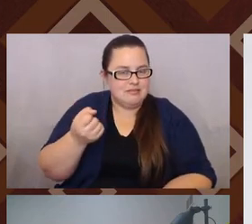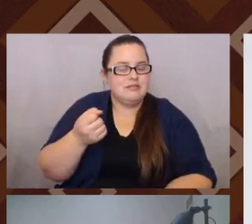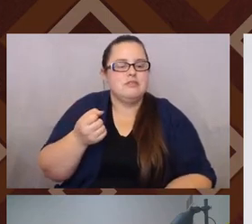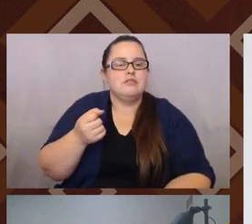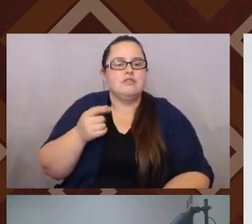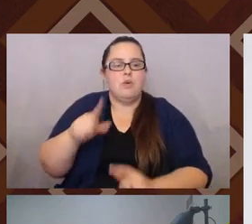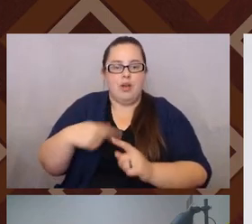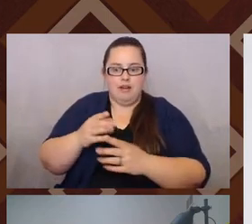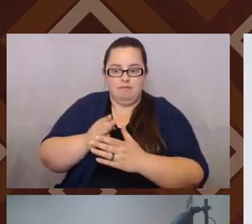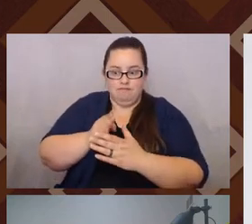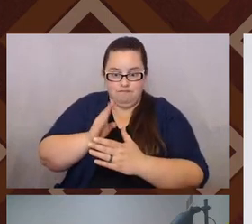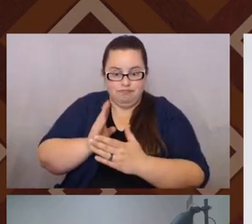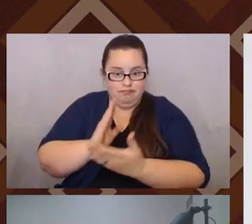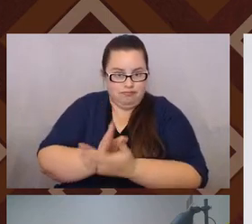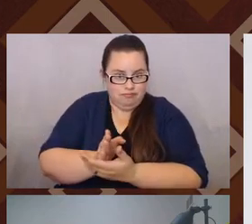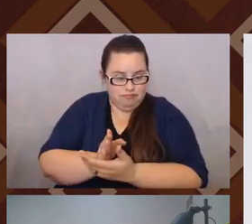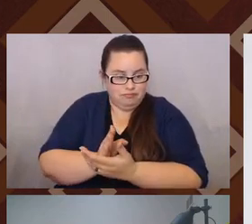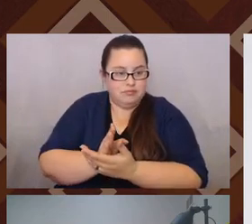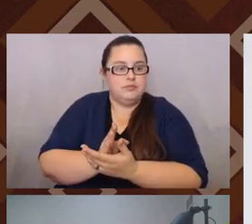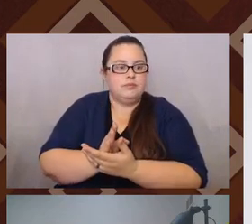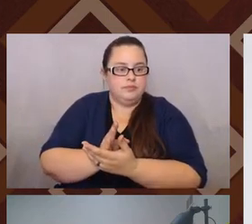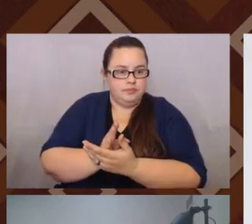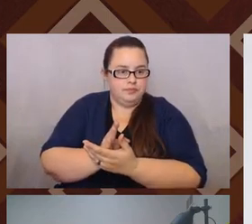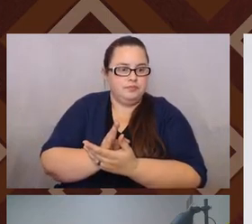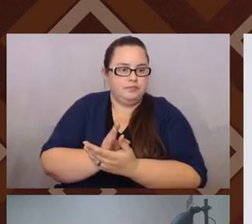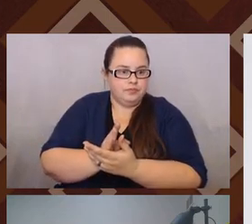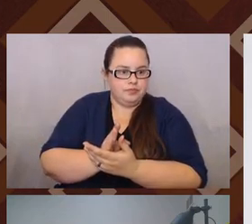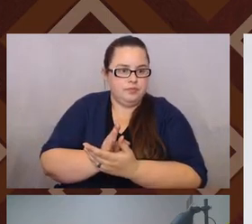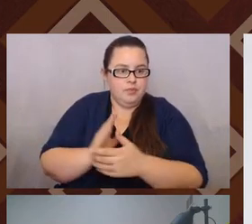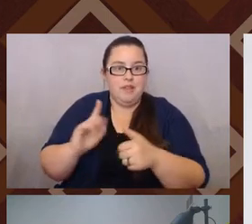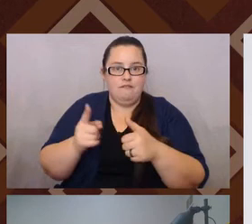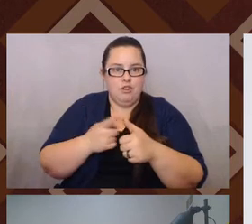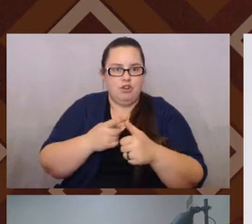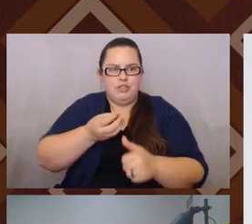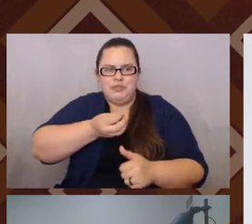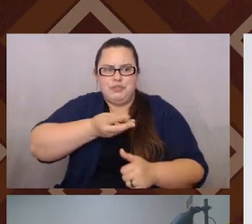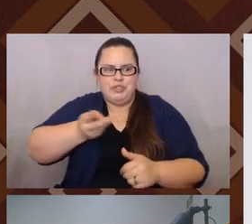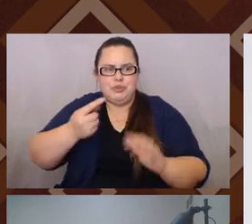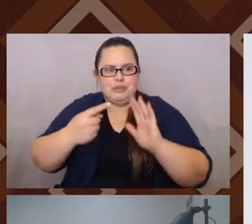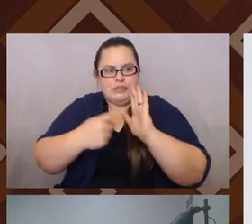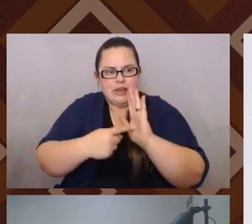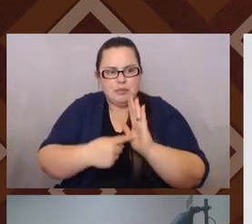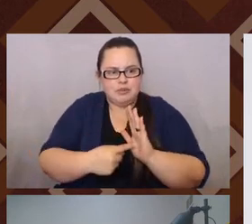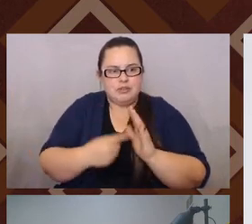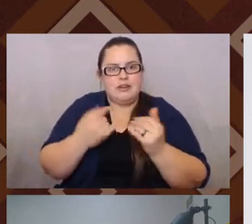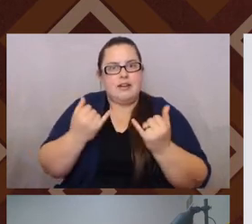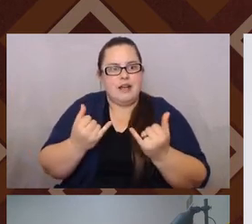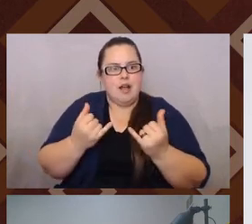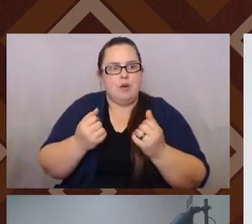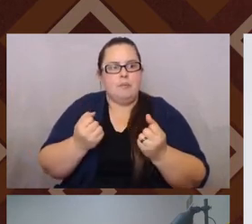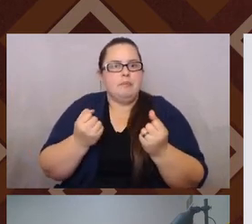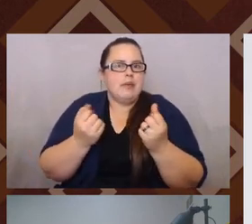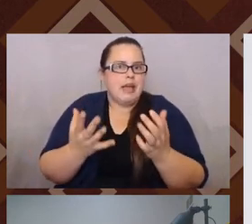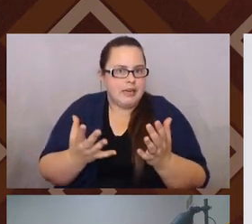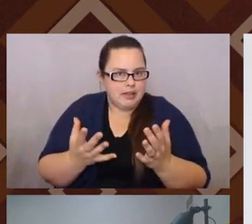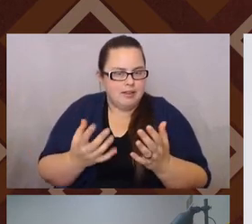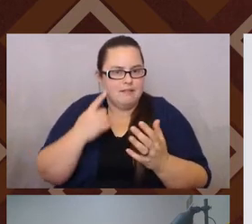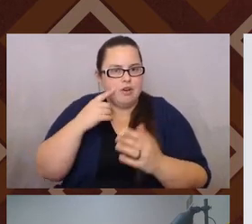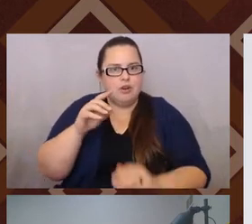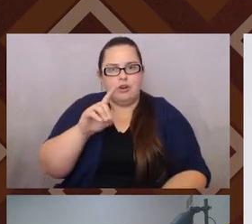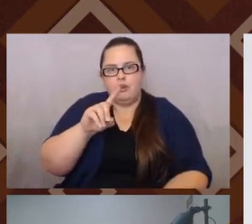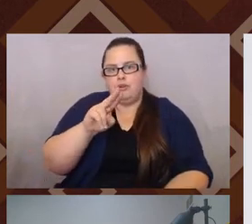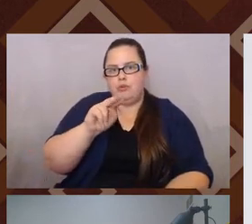ended, right? We, there were at first just a few examples of, and now there are many of dual immersion